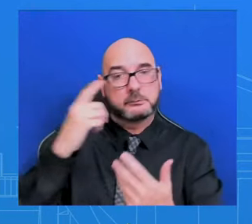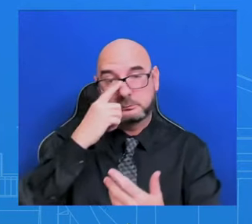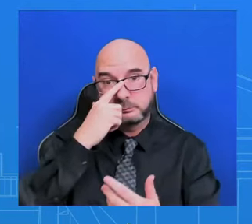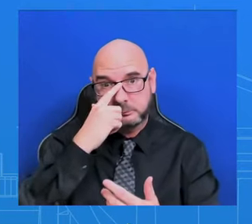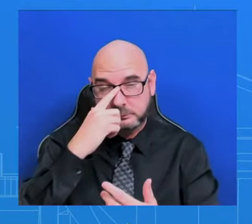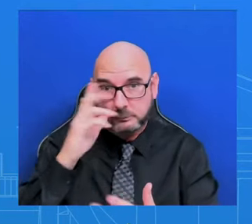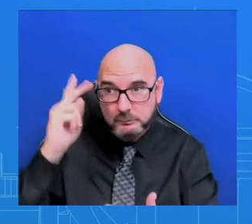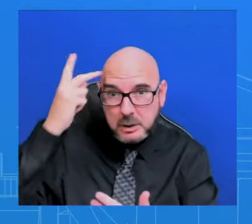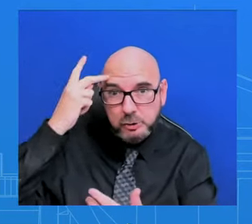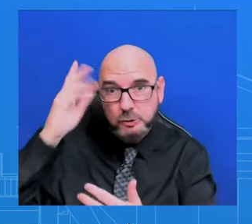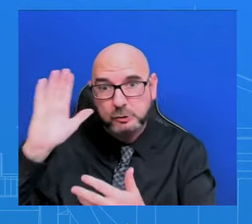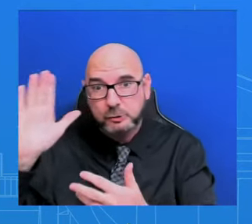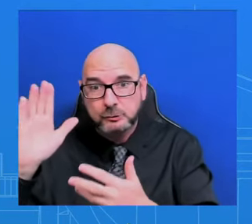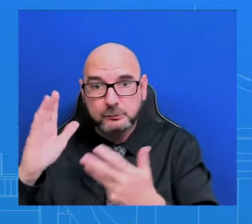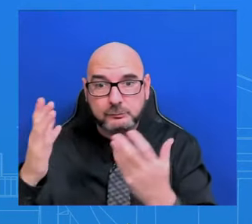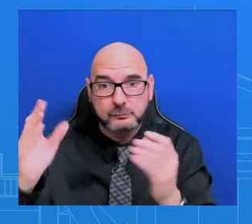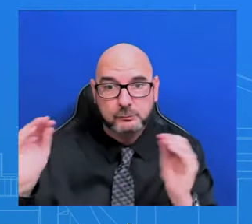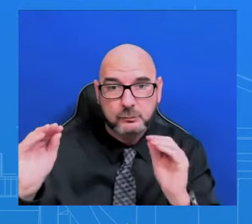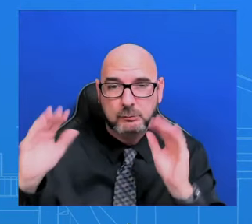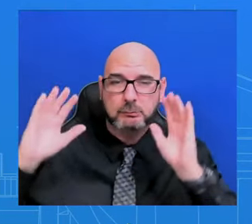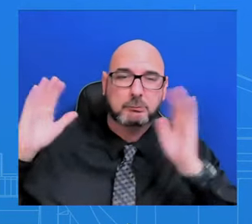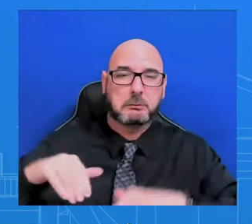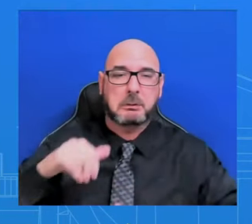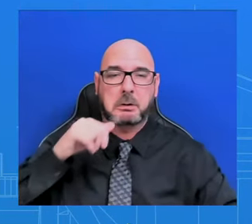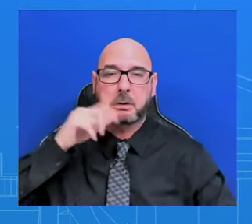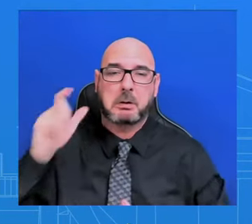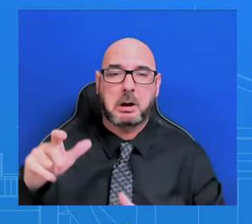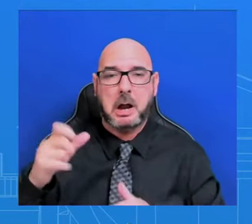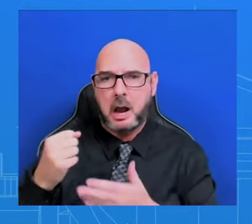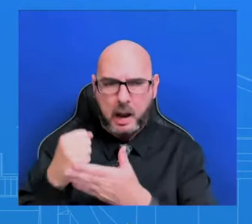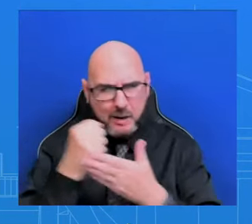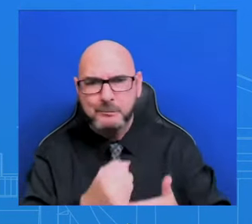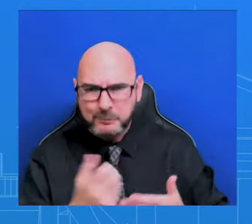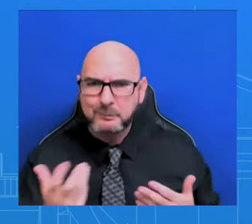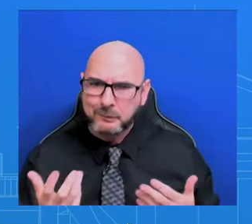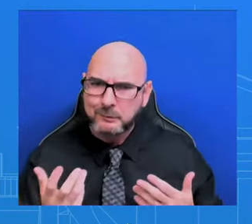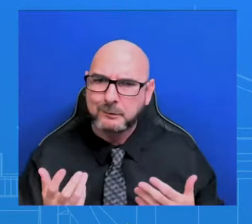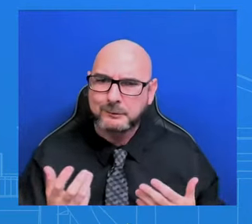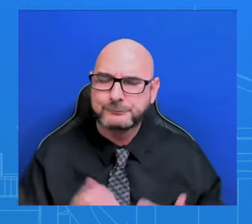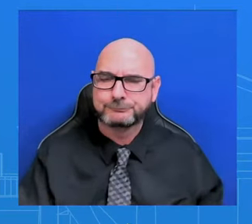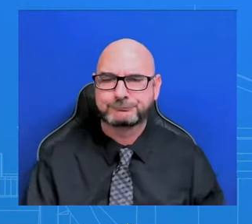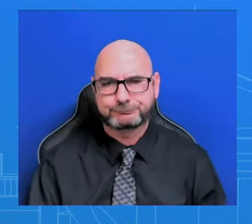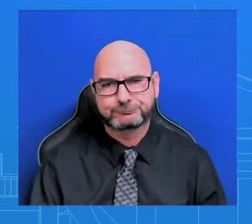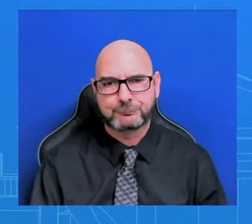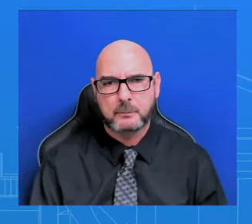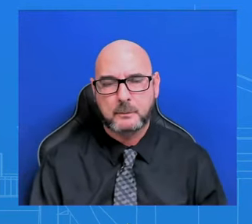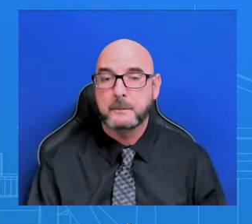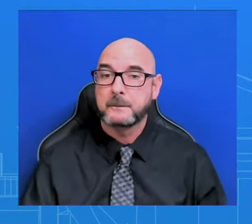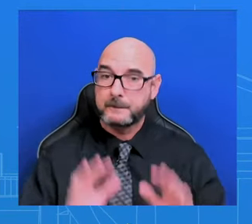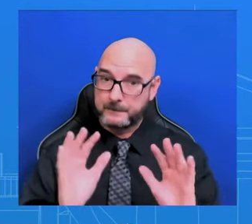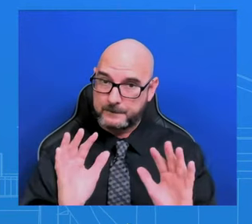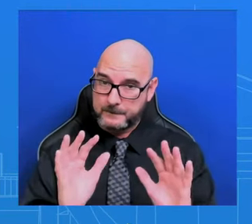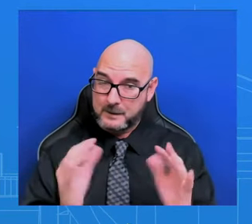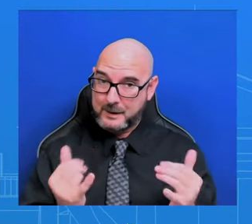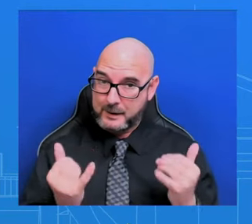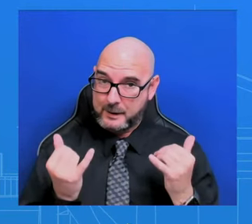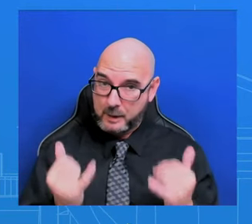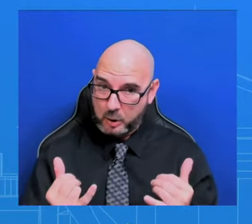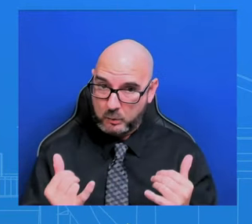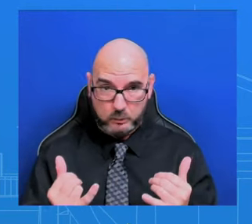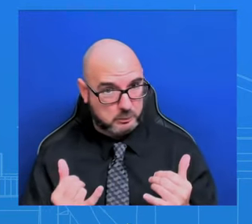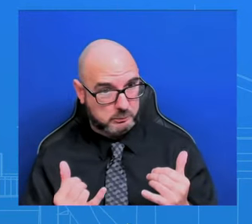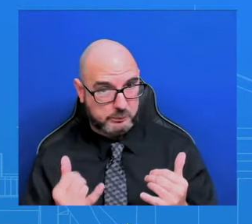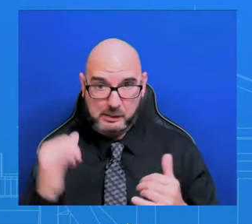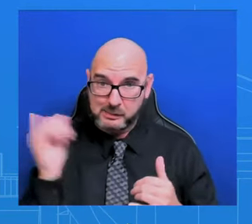stunts that we're seeing that we're seeing from the Texas governor. But look, this is, we're glad that it happened and now Border